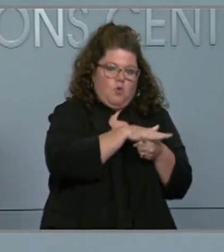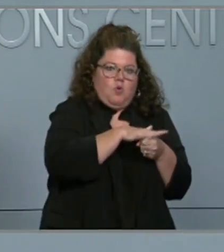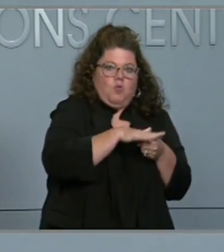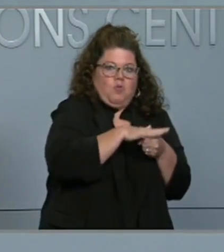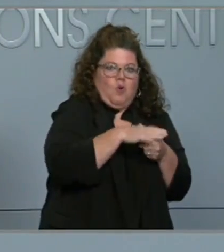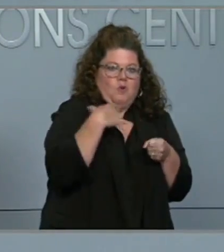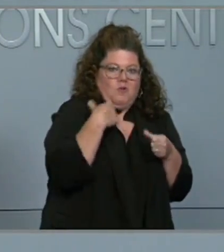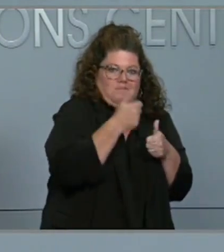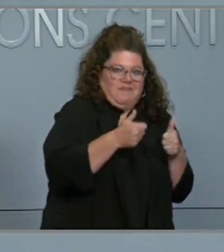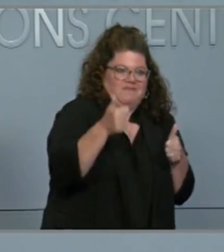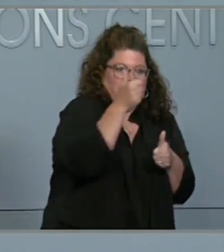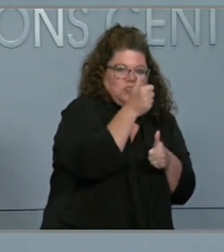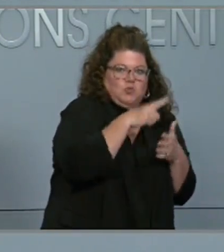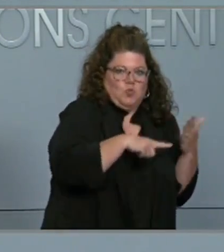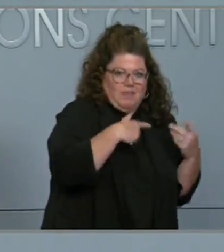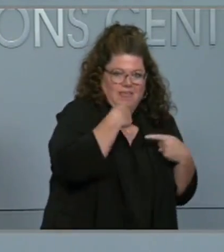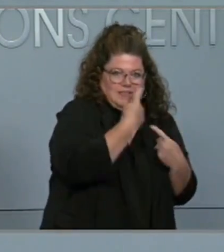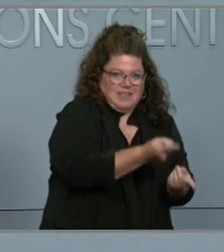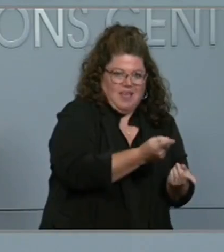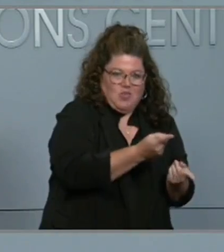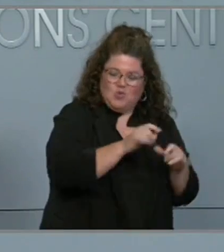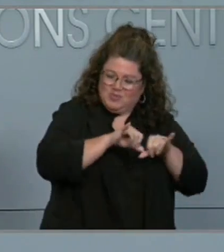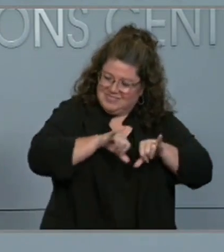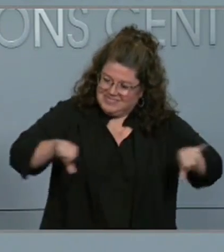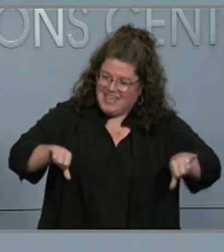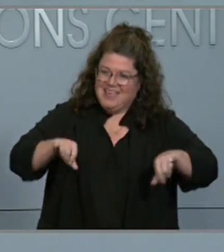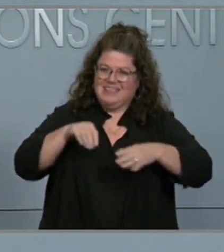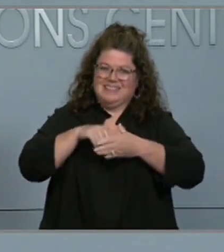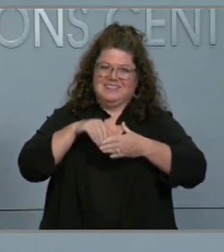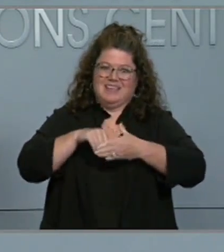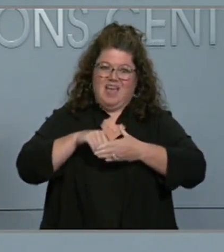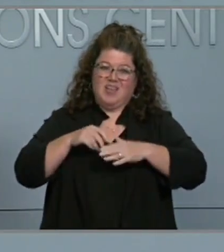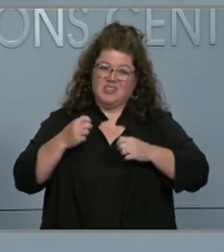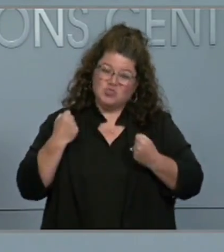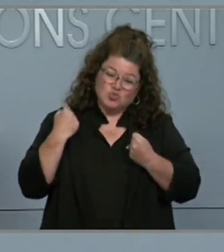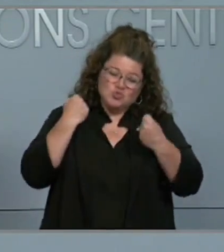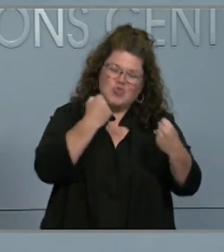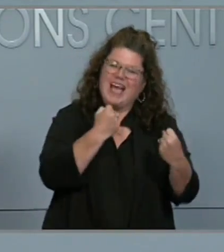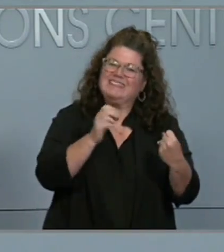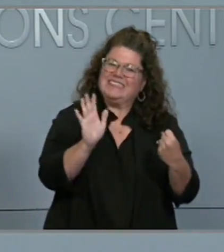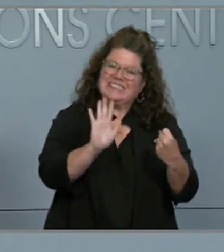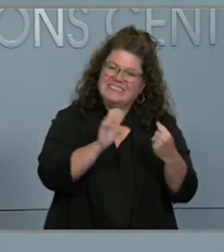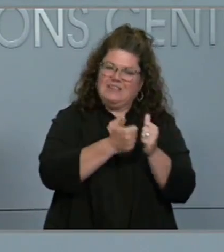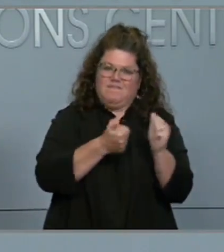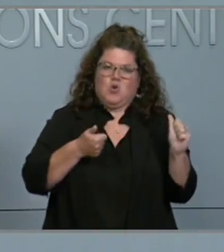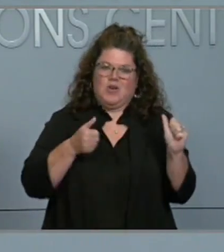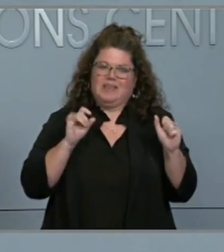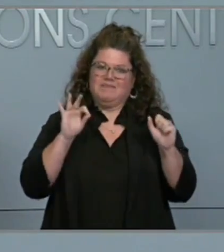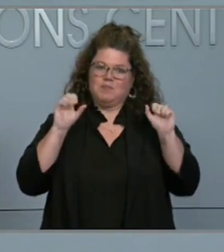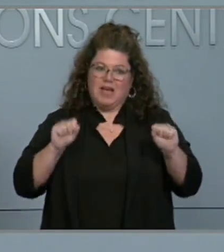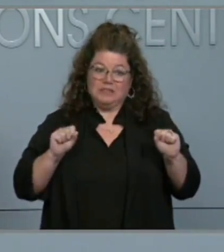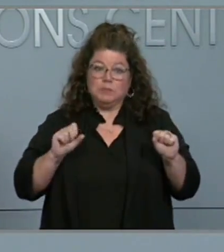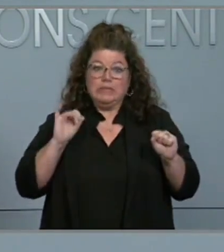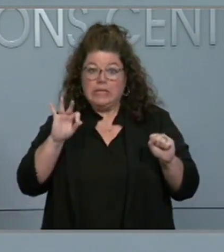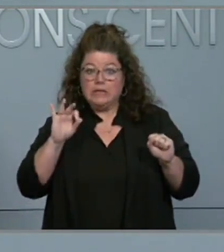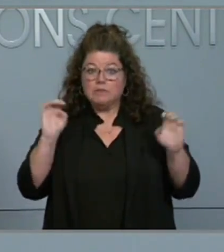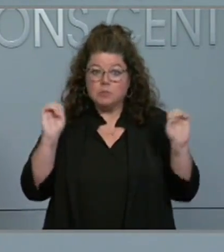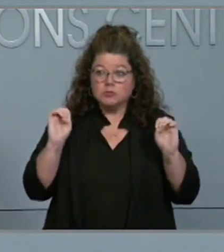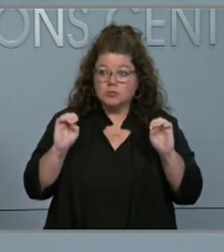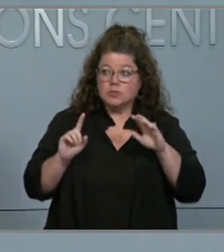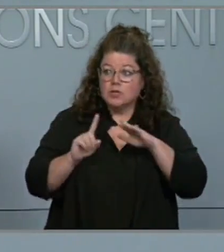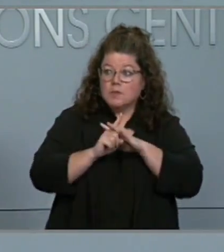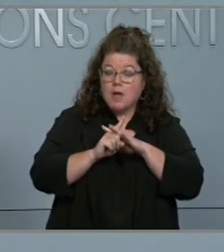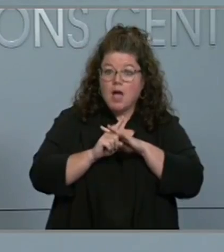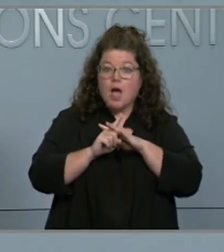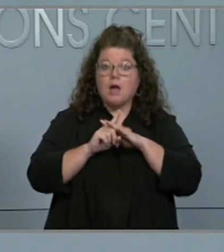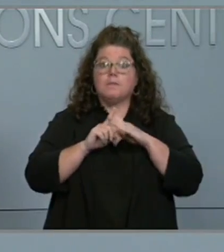potential flooding. Stay indoors and off the roads if you possibly can. And if you have to go out, do not